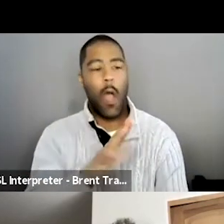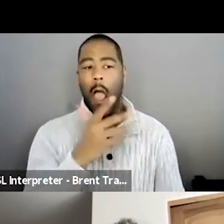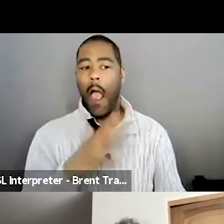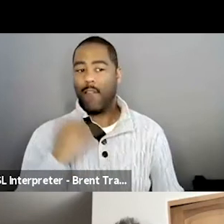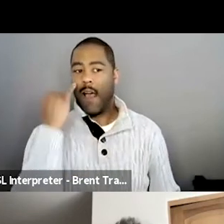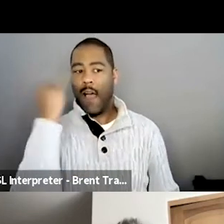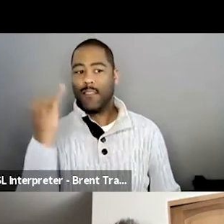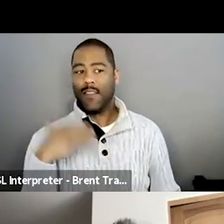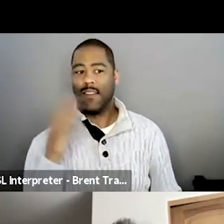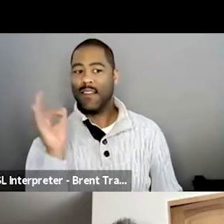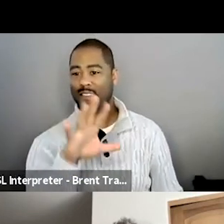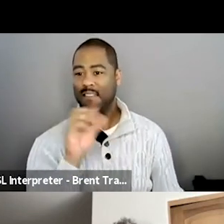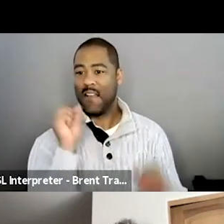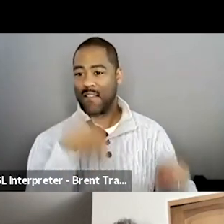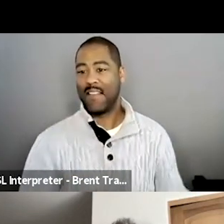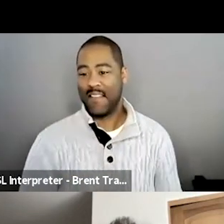Call me after.